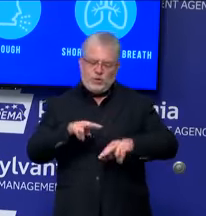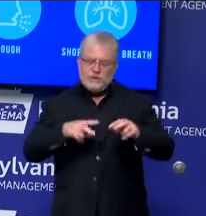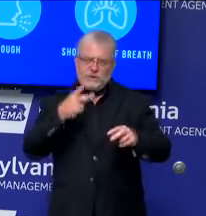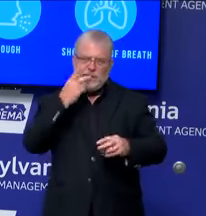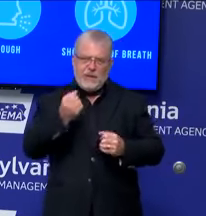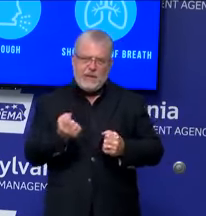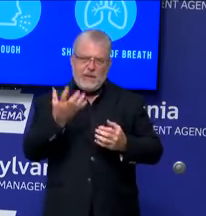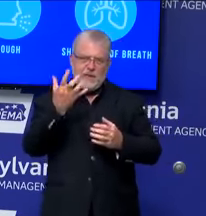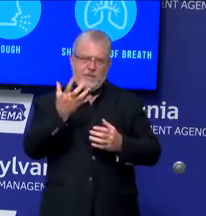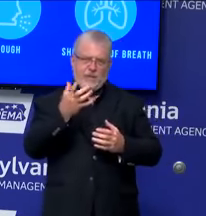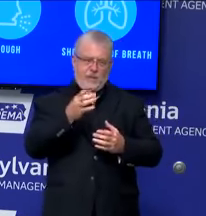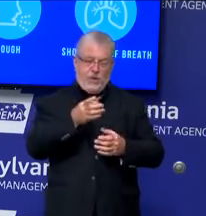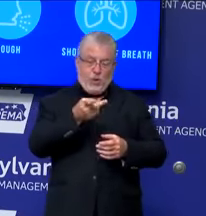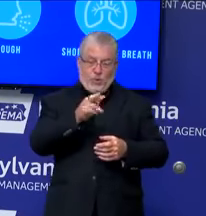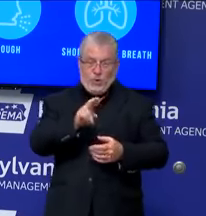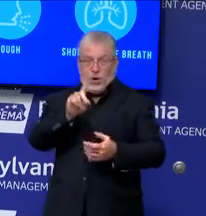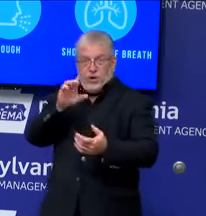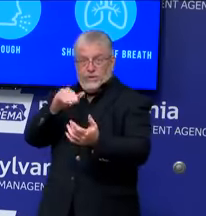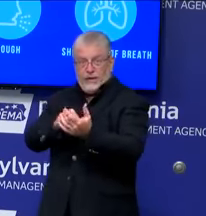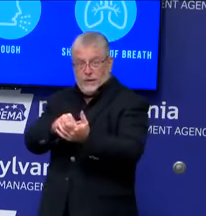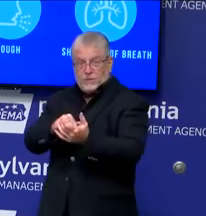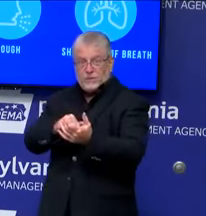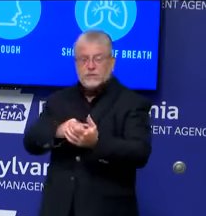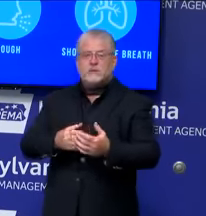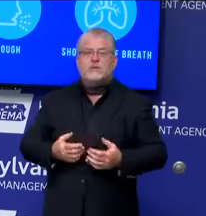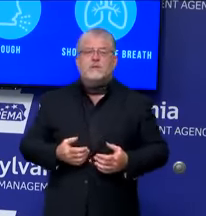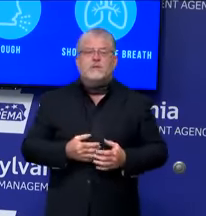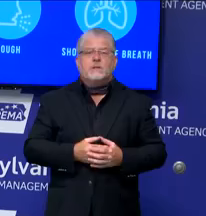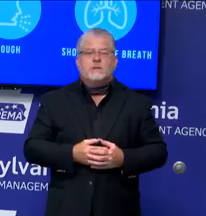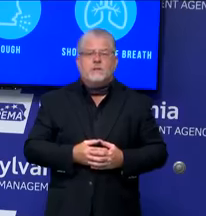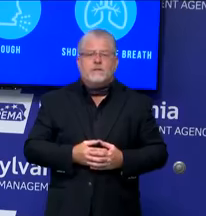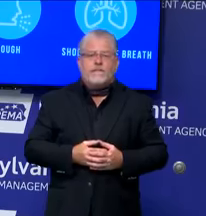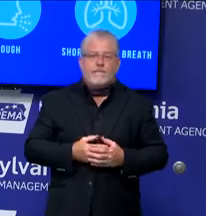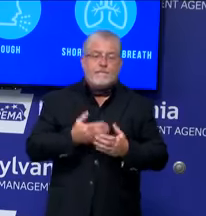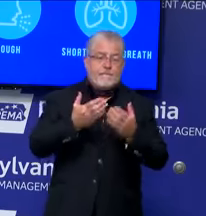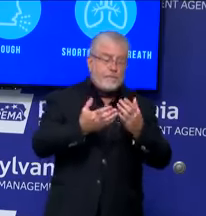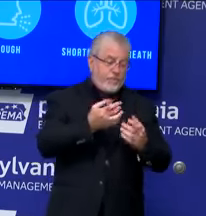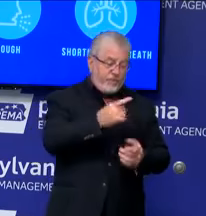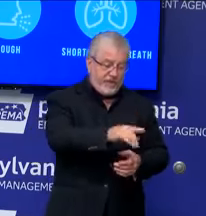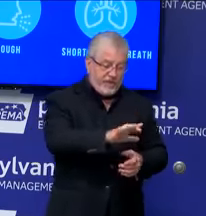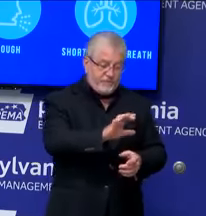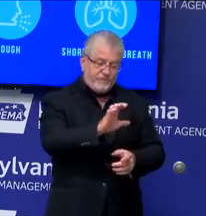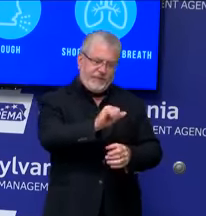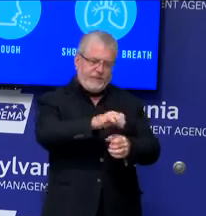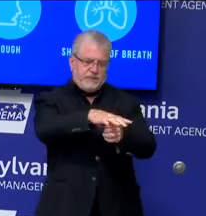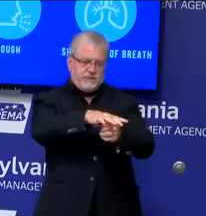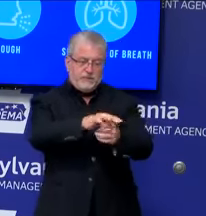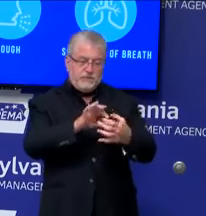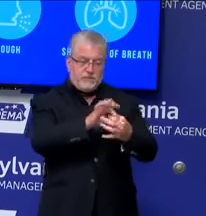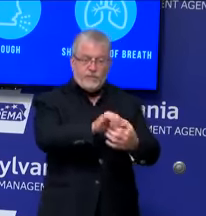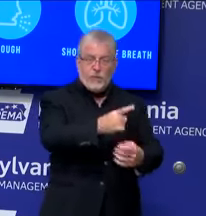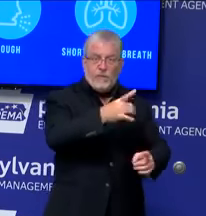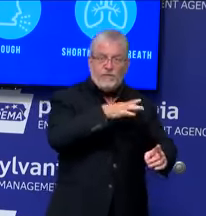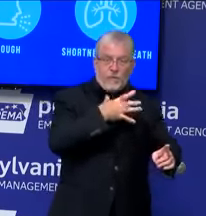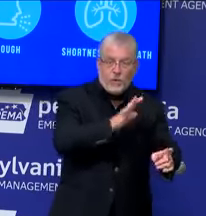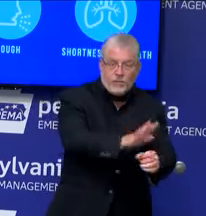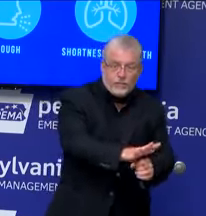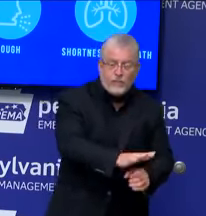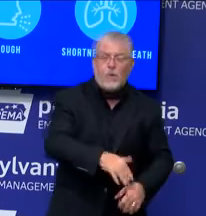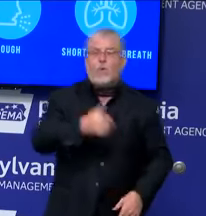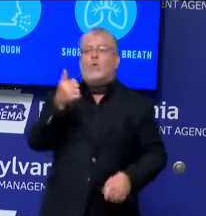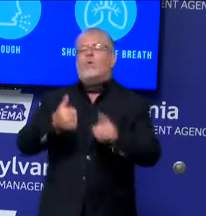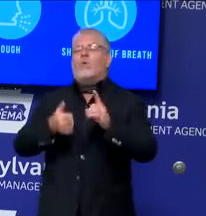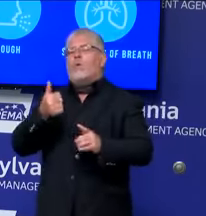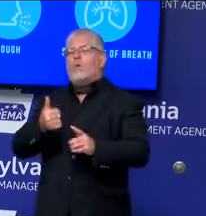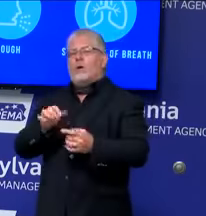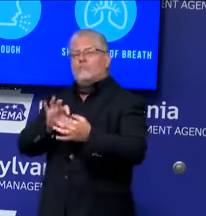outbreak, maybe on a farm, maybe in a prison, maybe in a nursing home? Is that going to influence the kids? And so we're going to continue to do that,